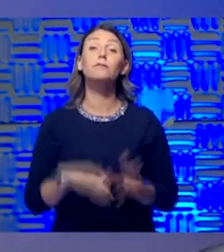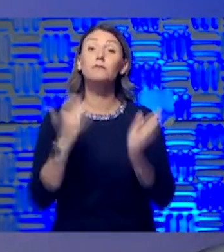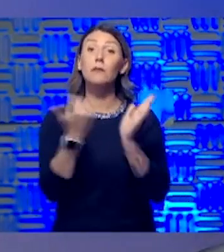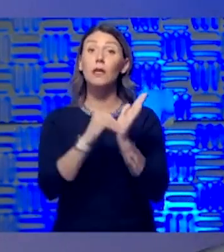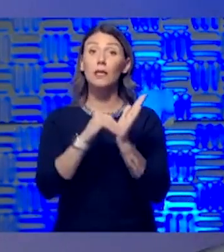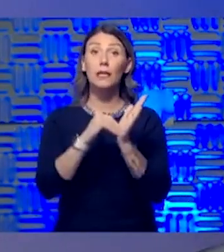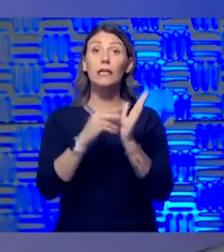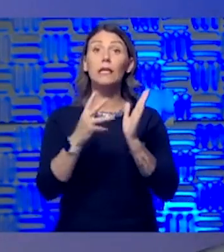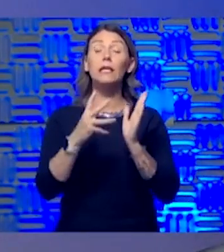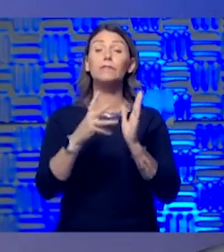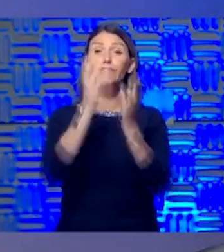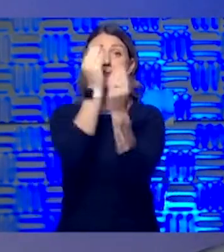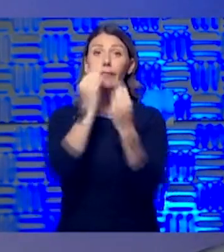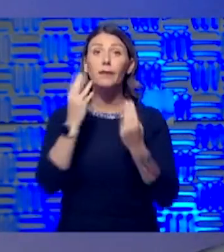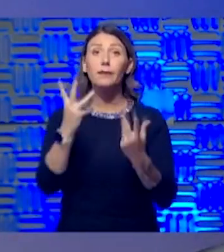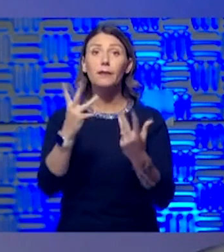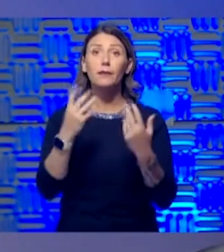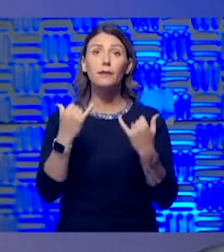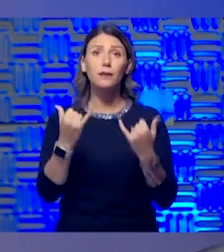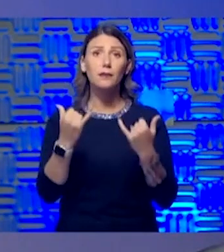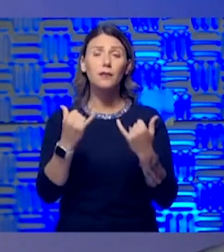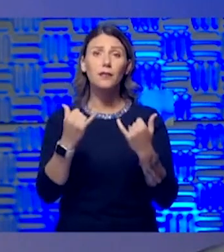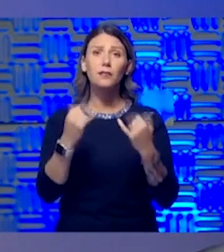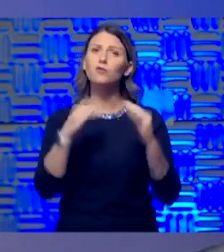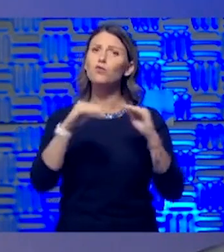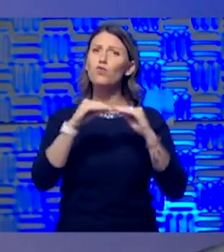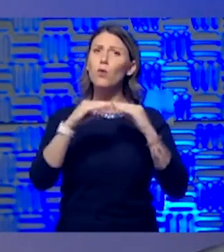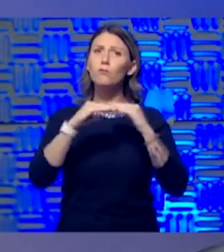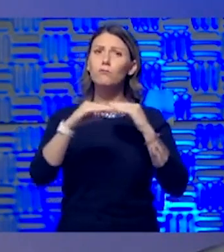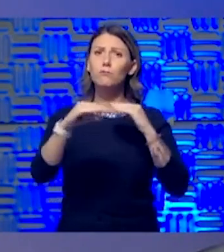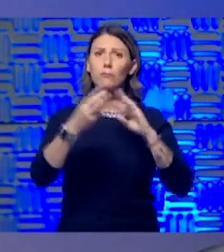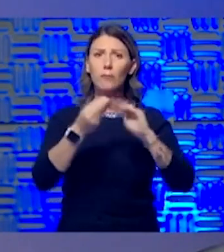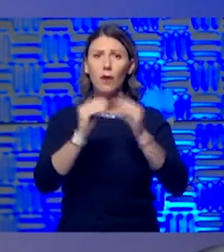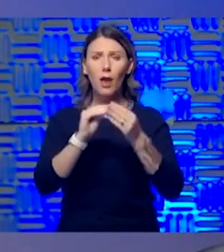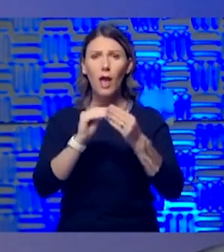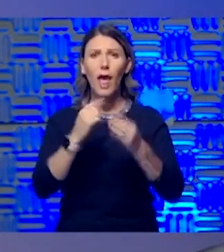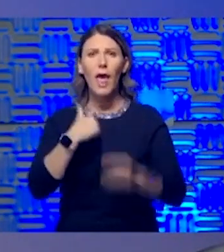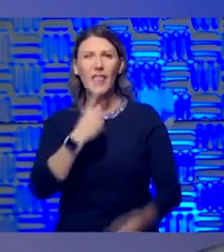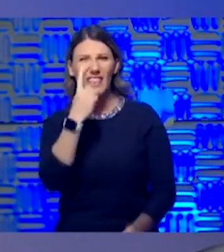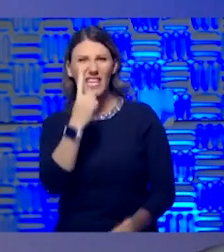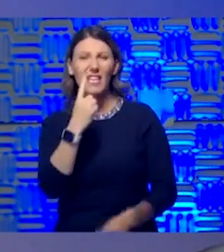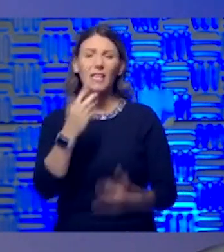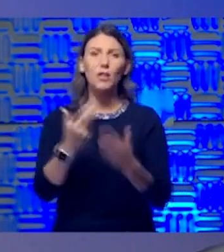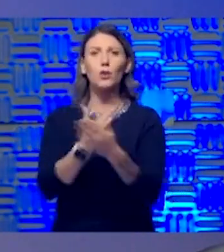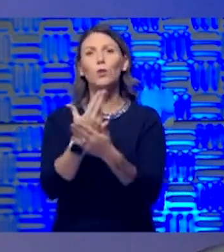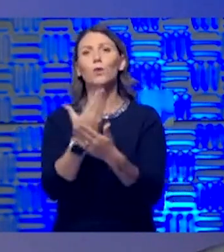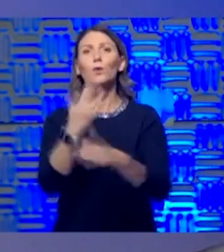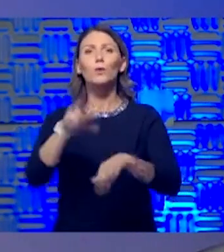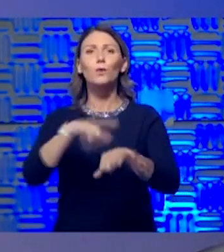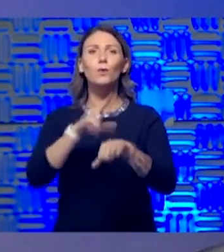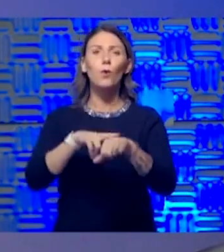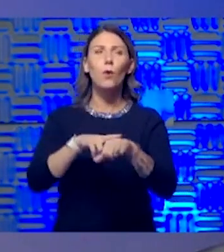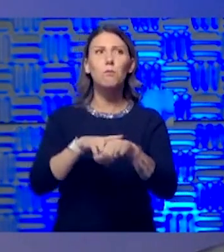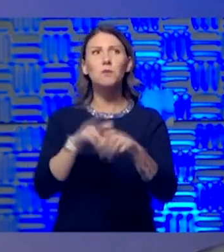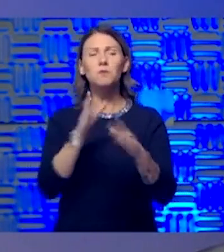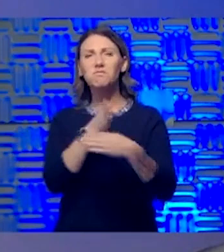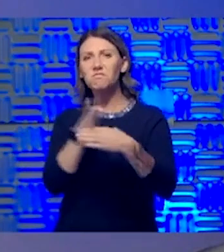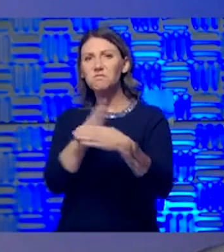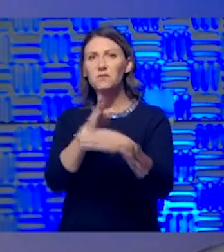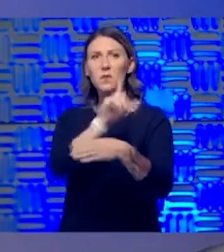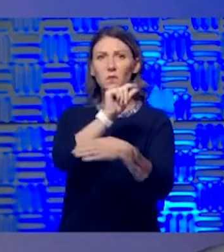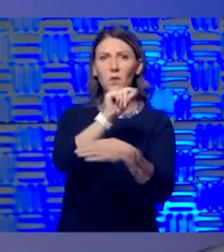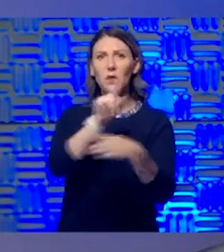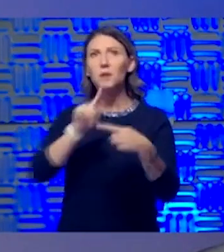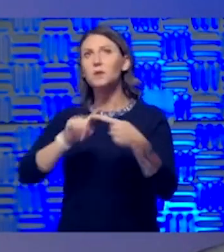today, we've had pretty stable numbers. I think we are looking at the new normal now. Anywhere from 20 to 30 patients in the hospital, we have